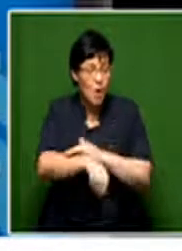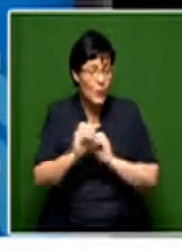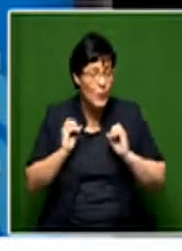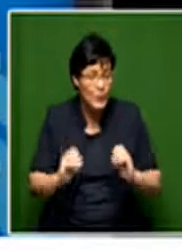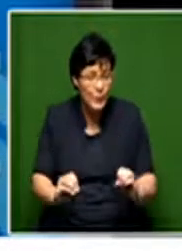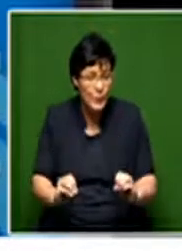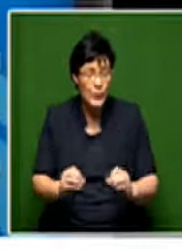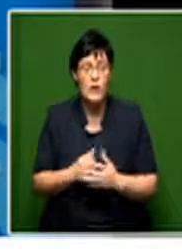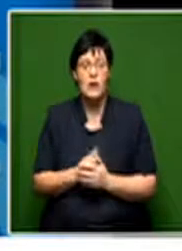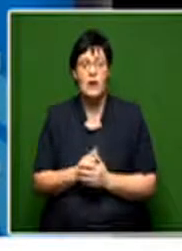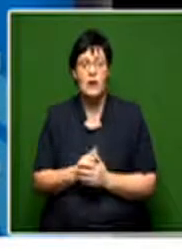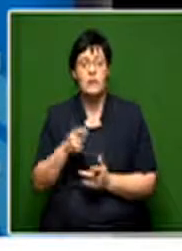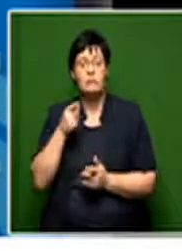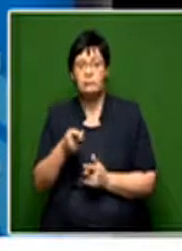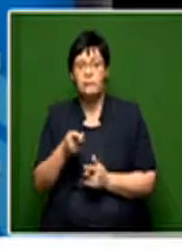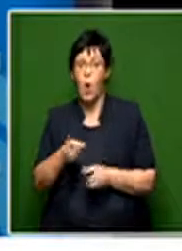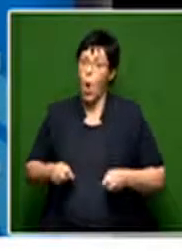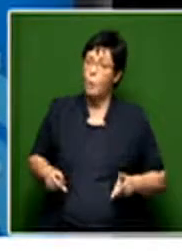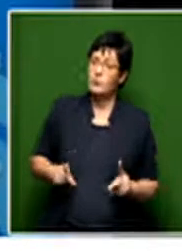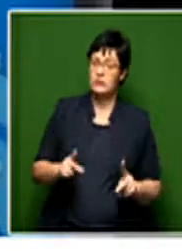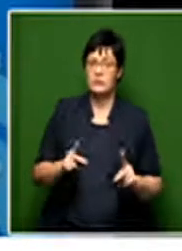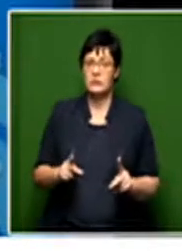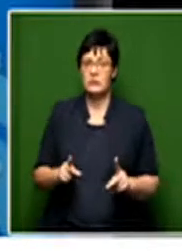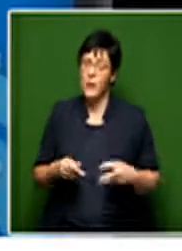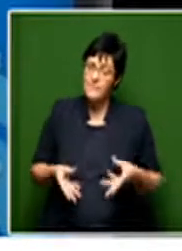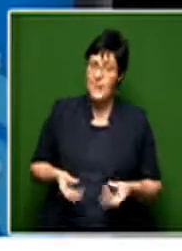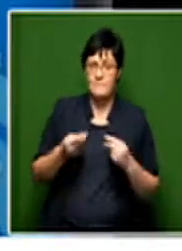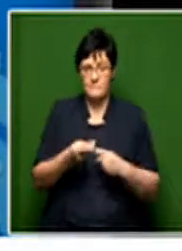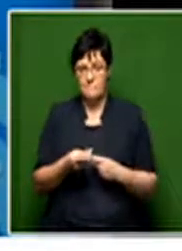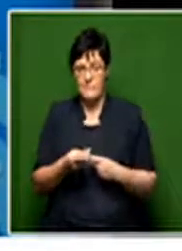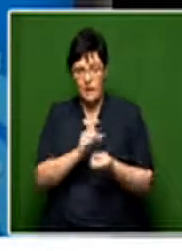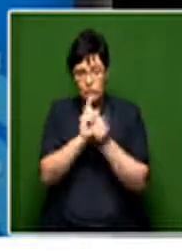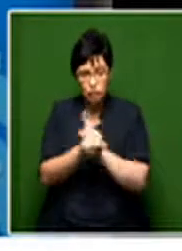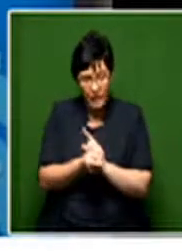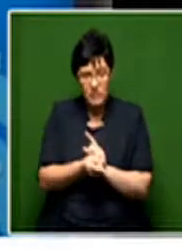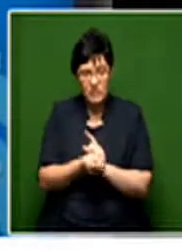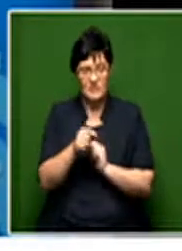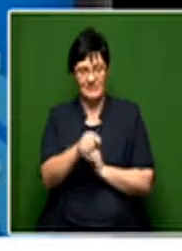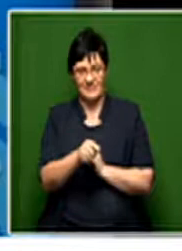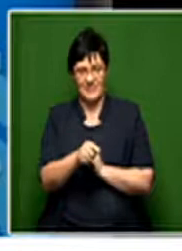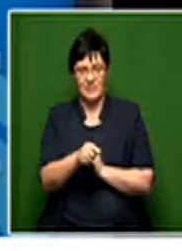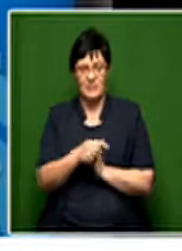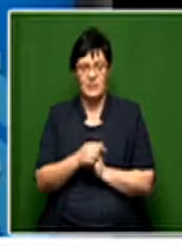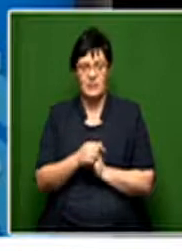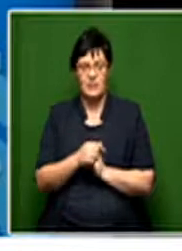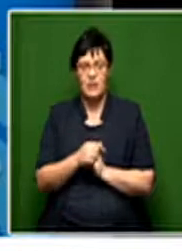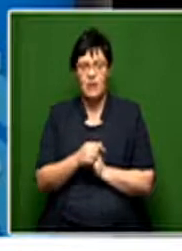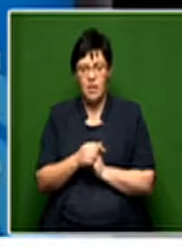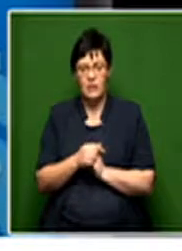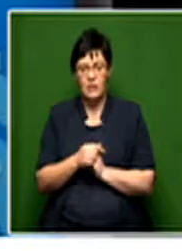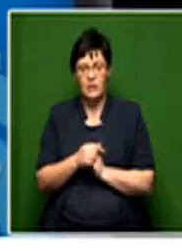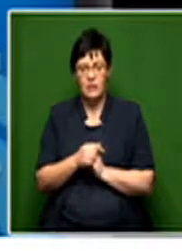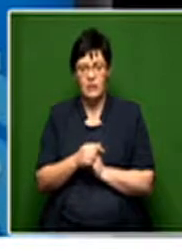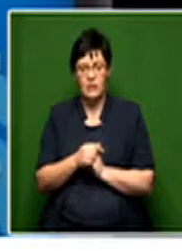and if you don't have a chance to regularize this state of affair within a reasonable